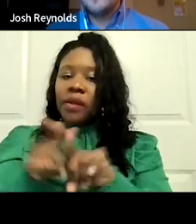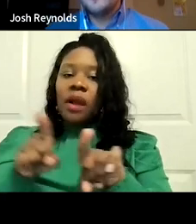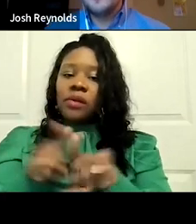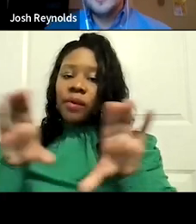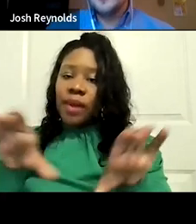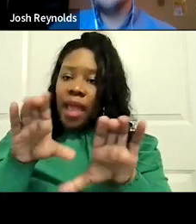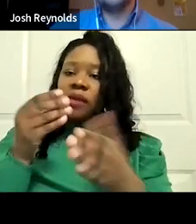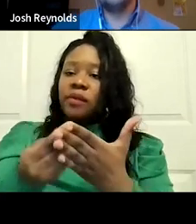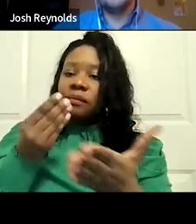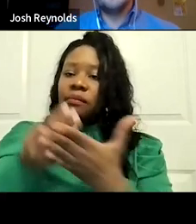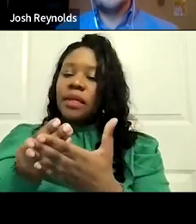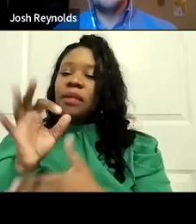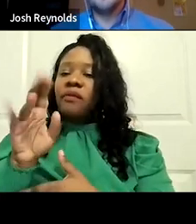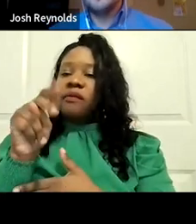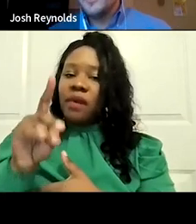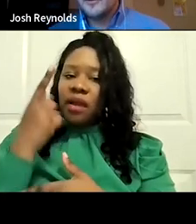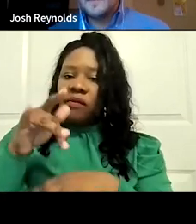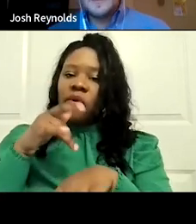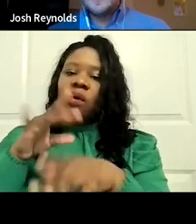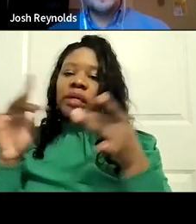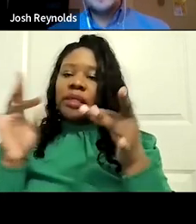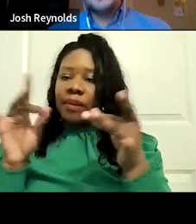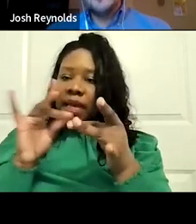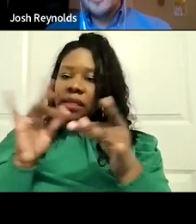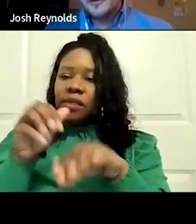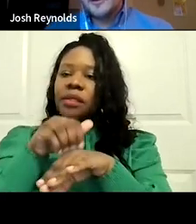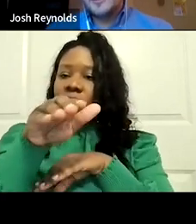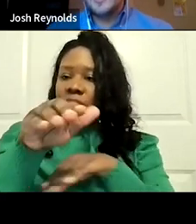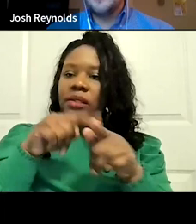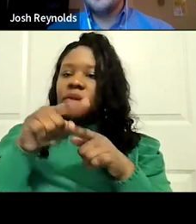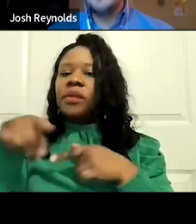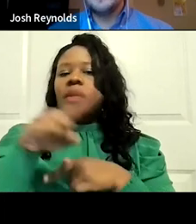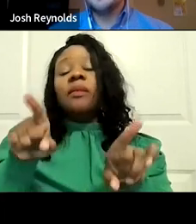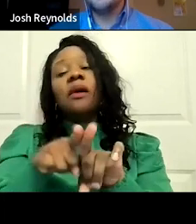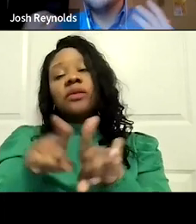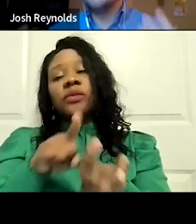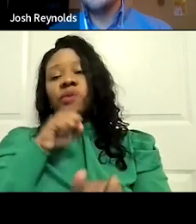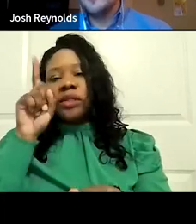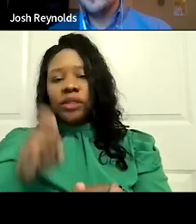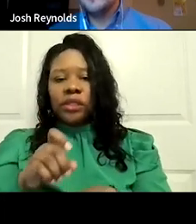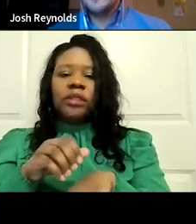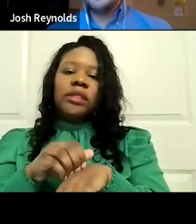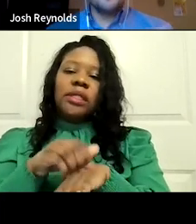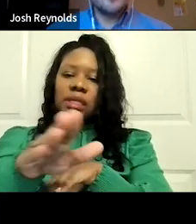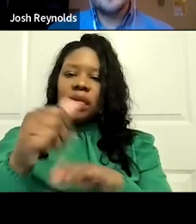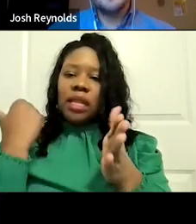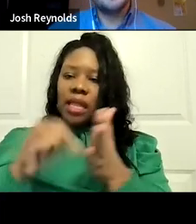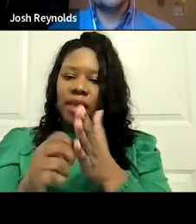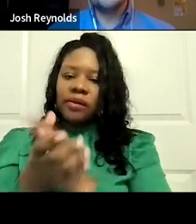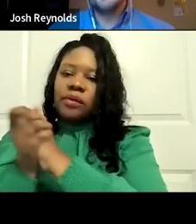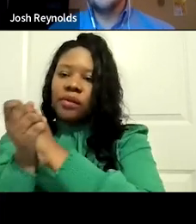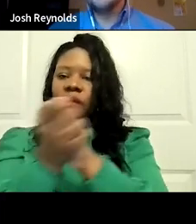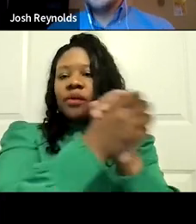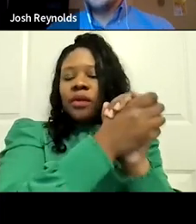send messages to Congress and your elected officials. But also, you really should be sending congratulatory letters, preferably